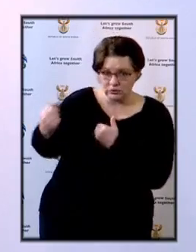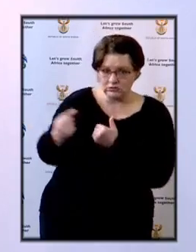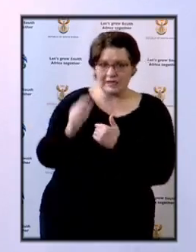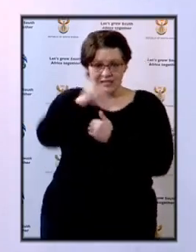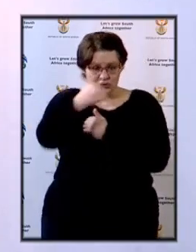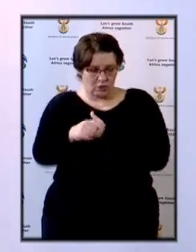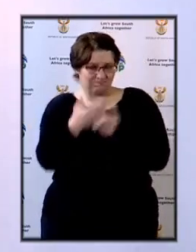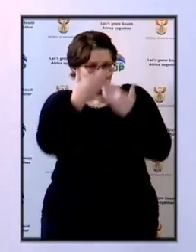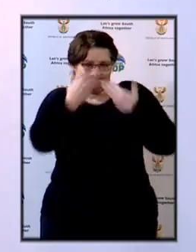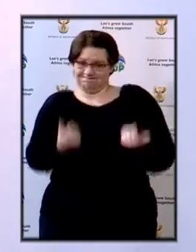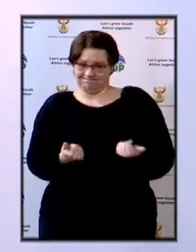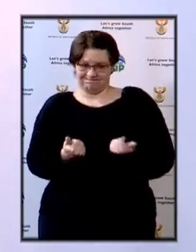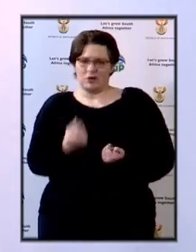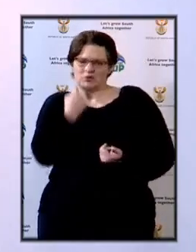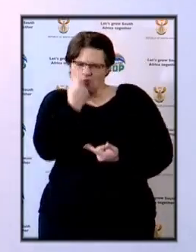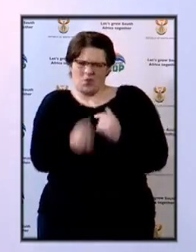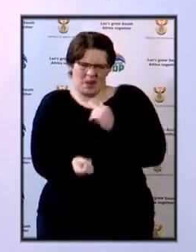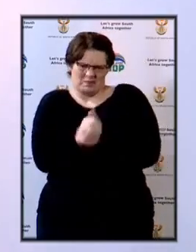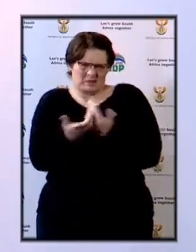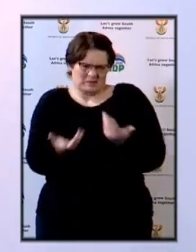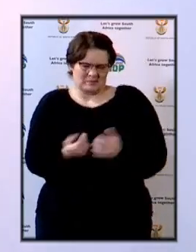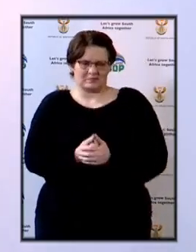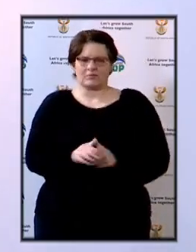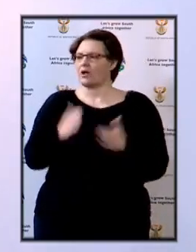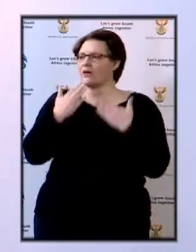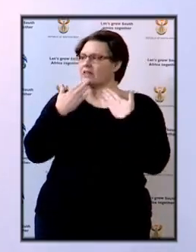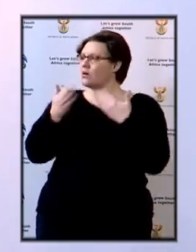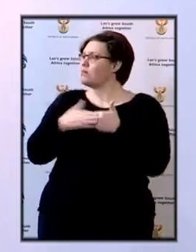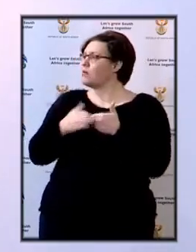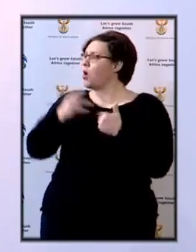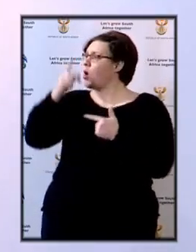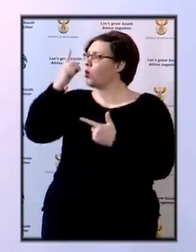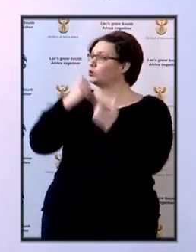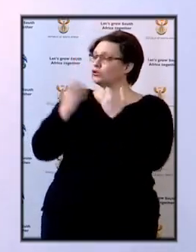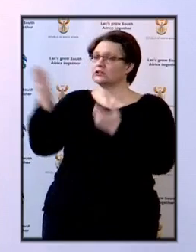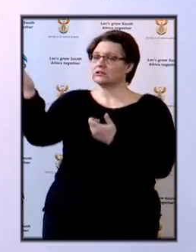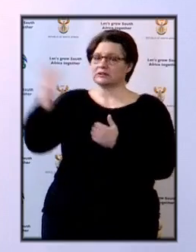Thank you. Thank you, advocate. Do we have any other questions?